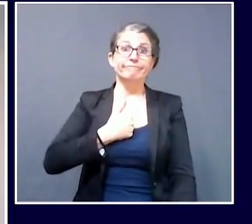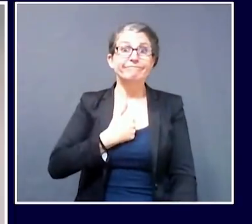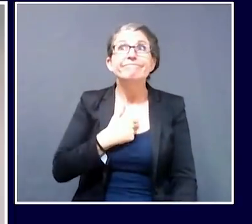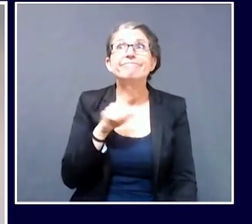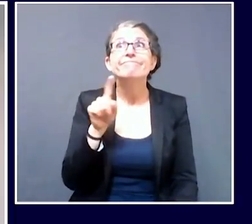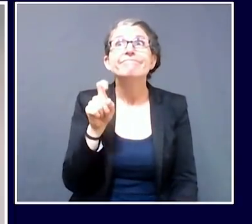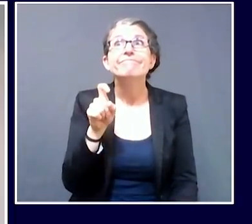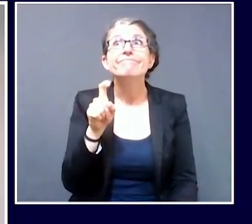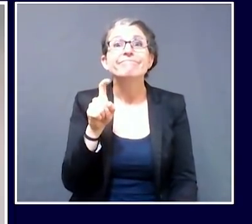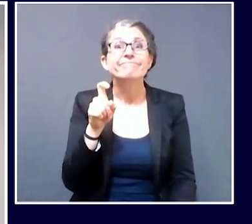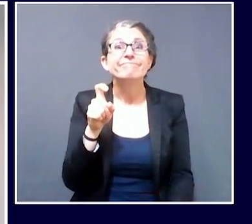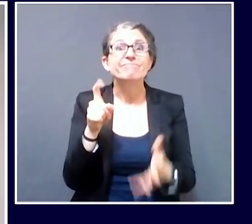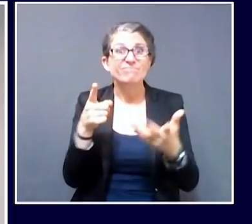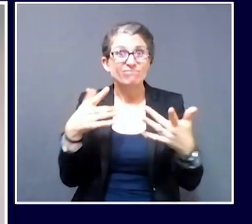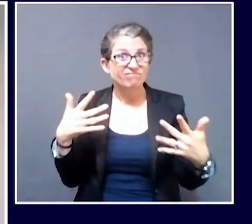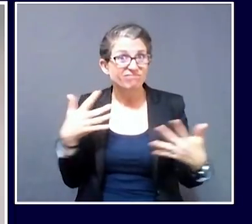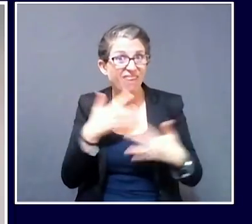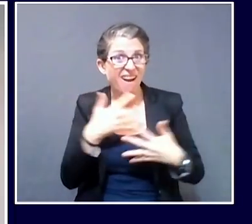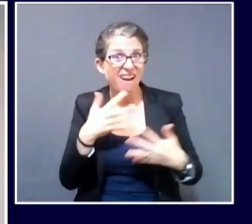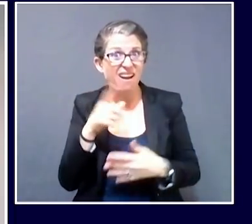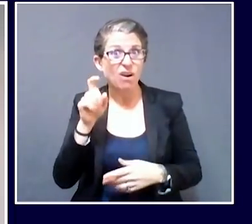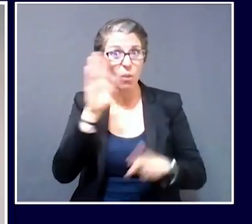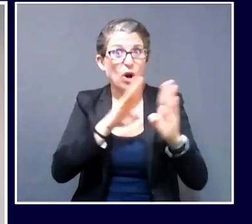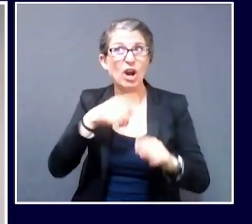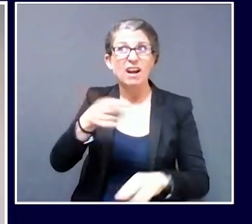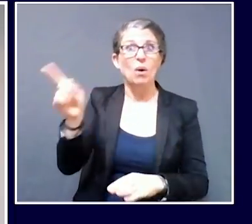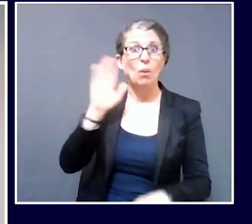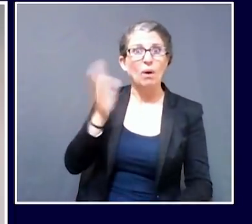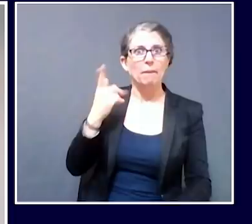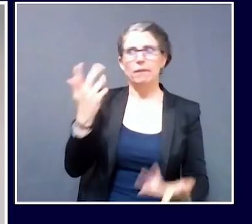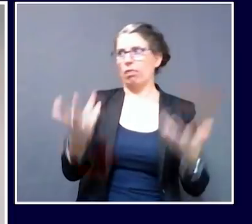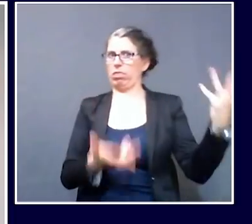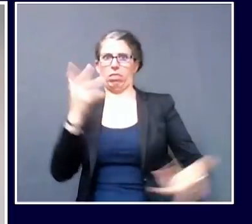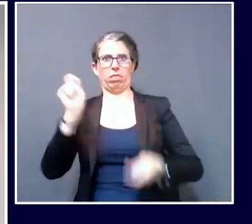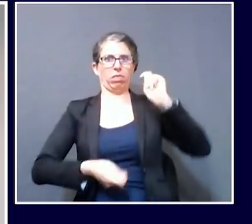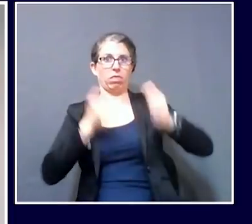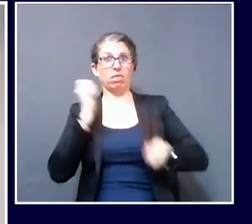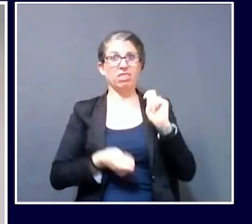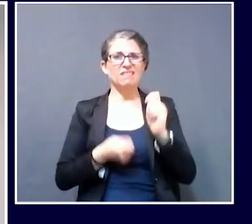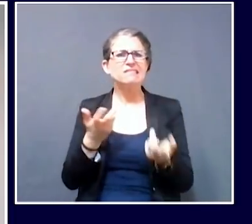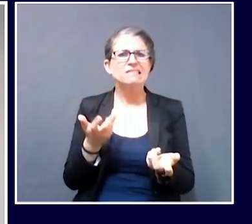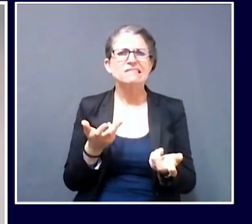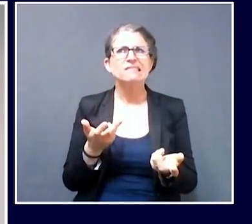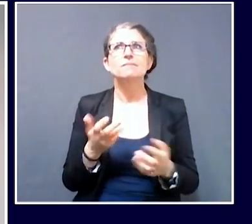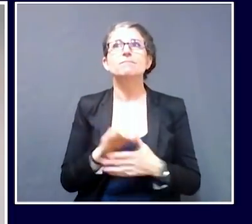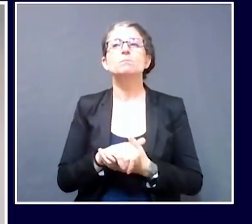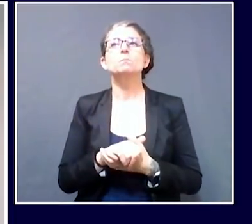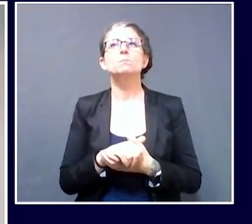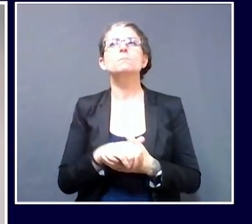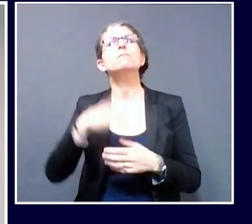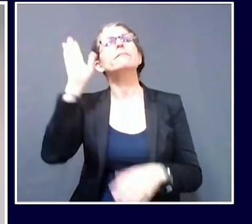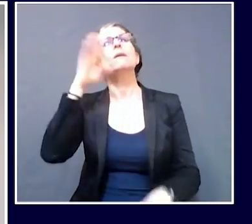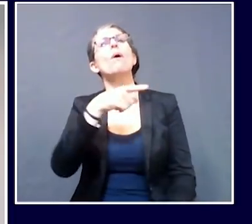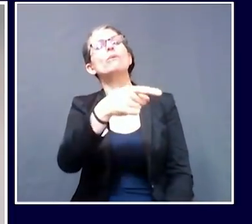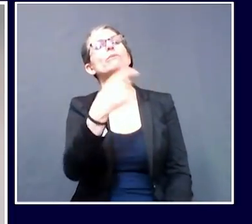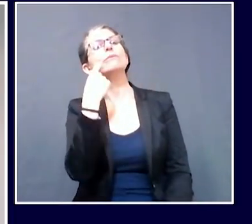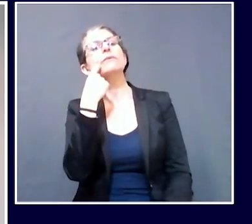And that's just setting aside the question I think that you just fielded about masks or not masks, but